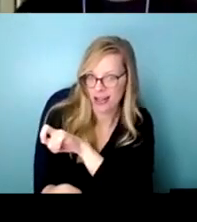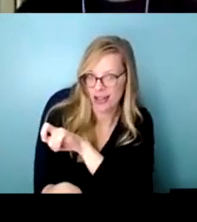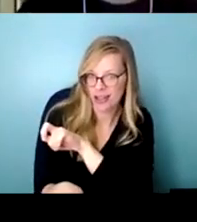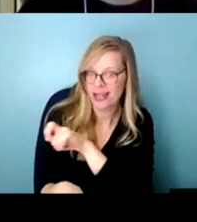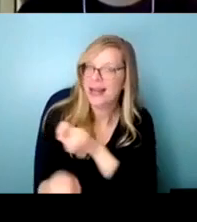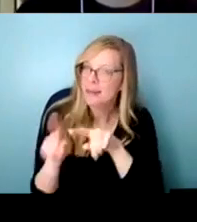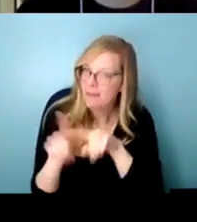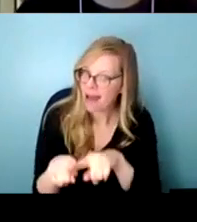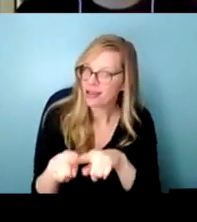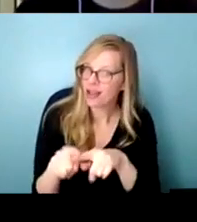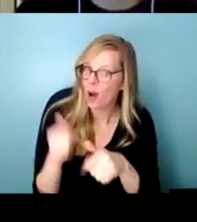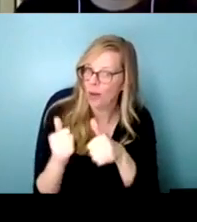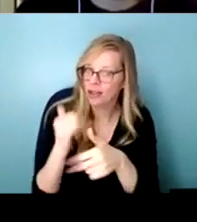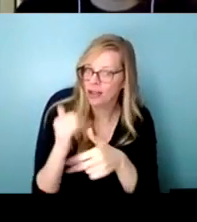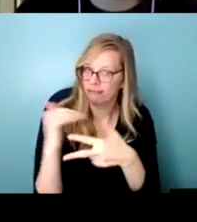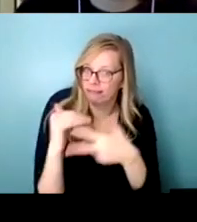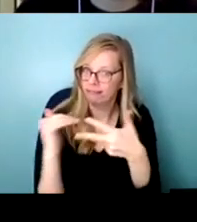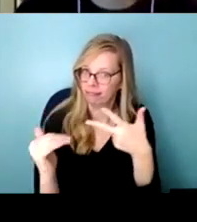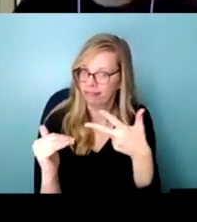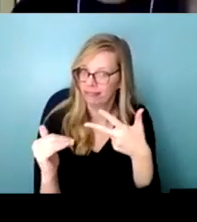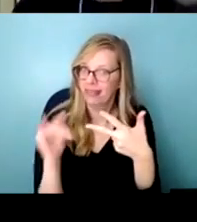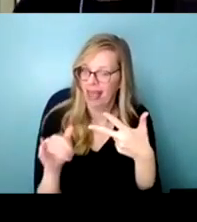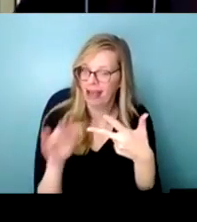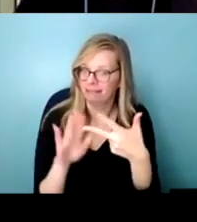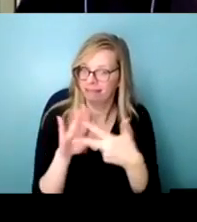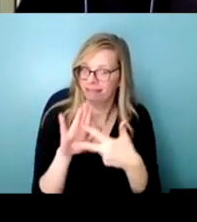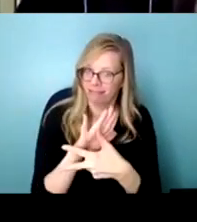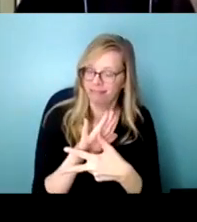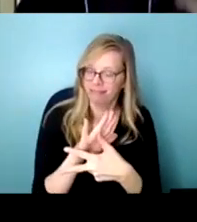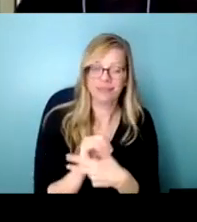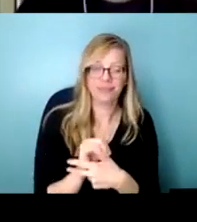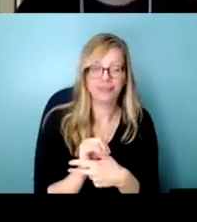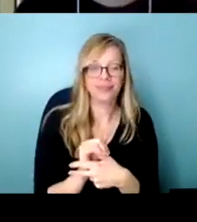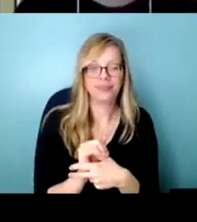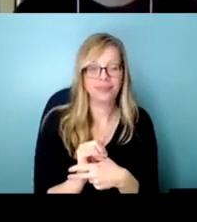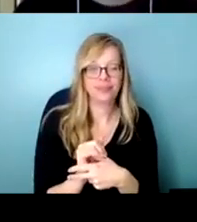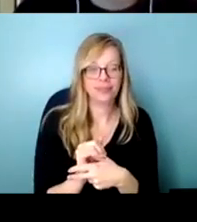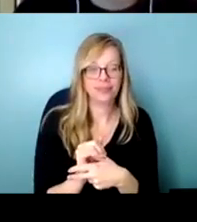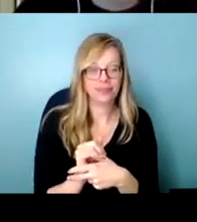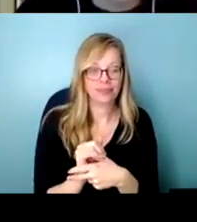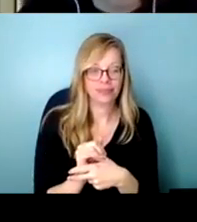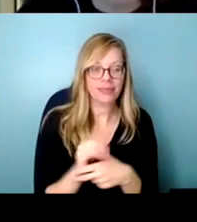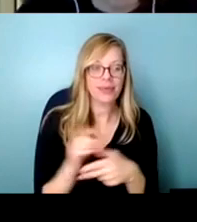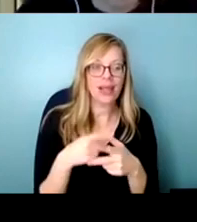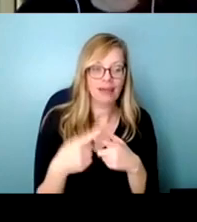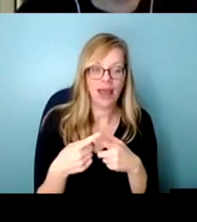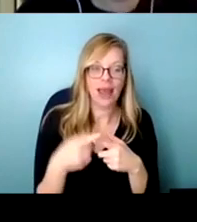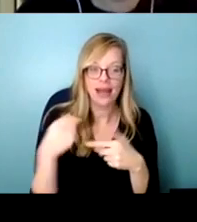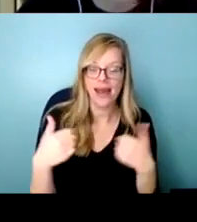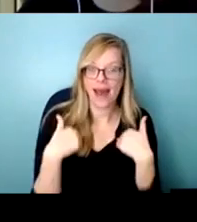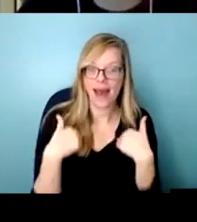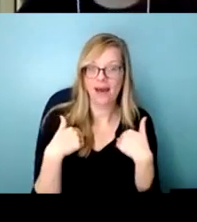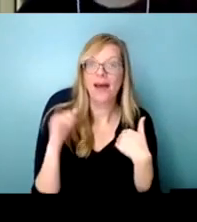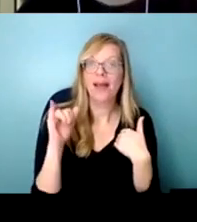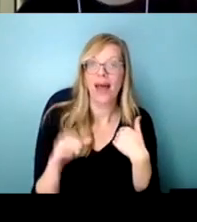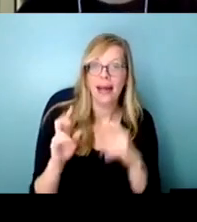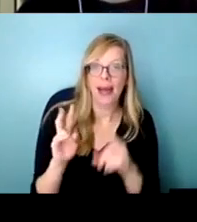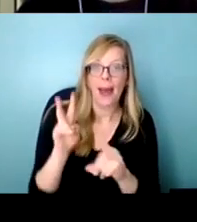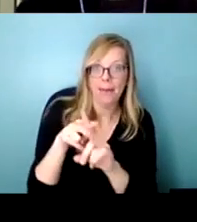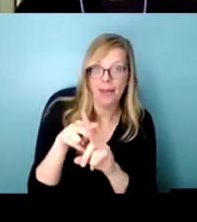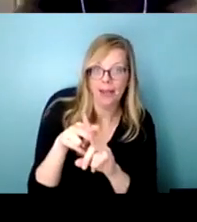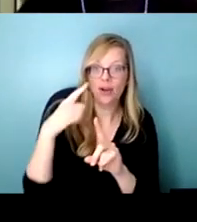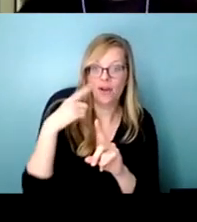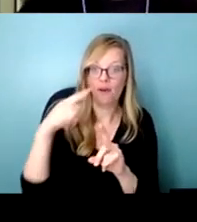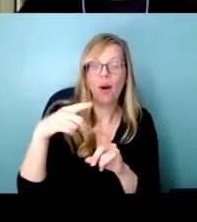jurisdiction is an important thing to to consider and then there's the application of public policy so um